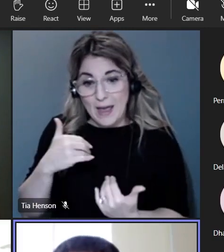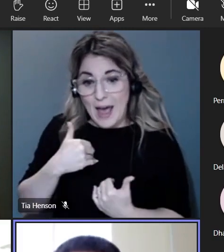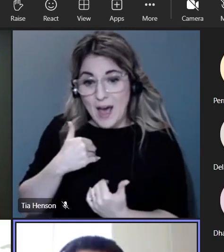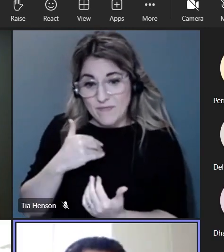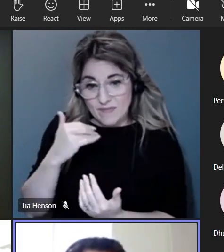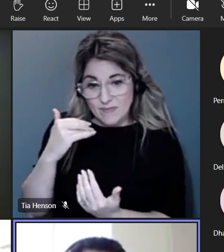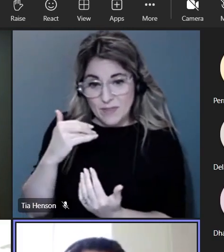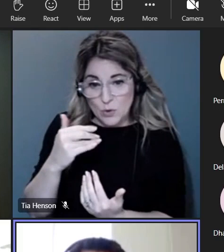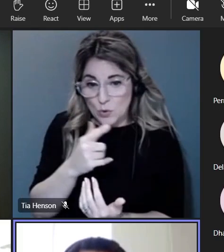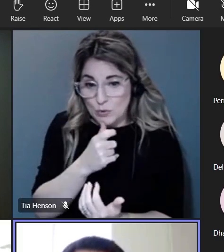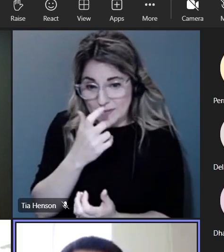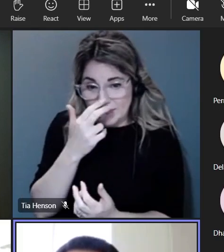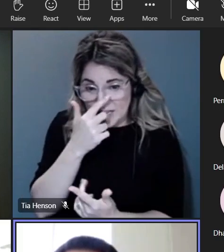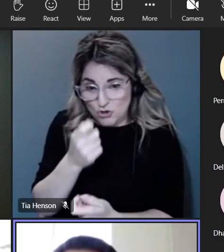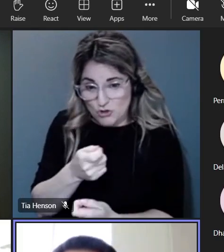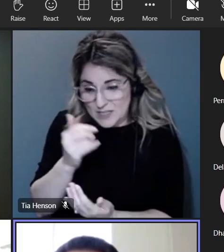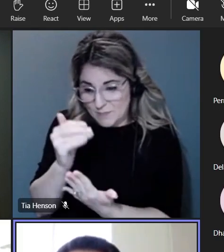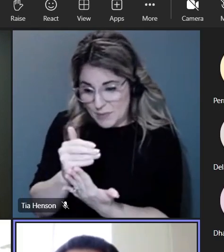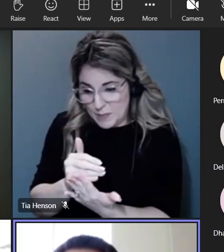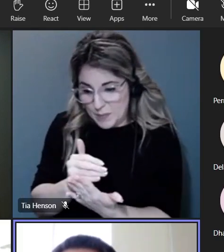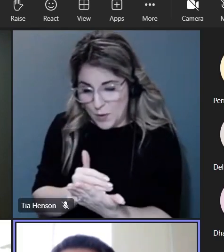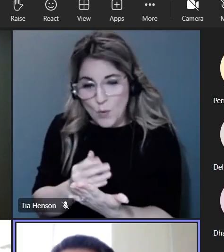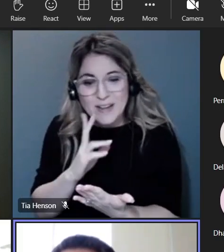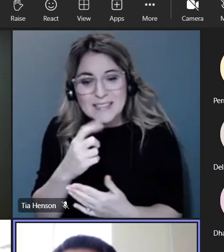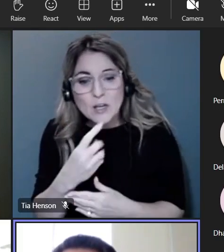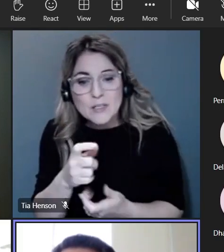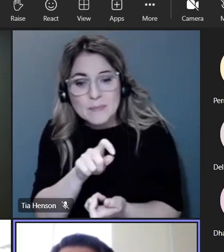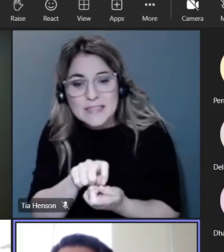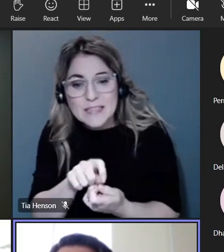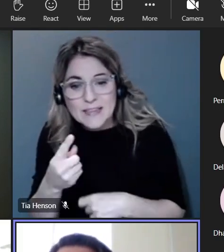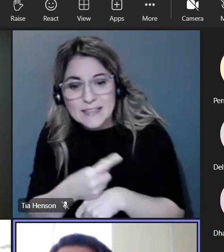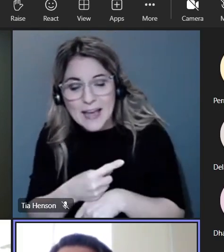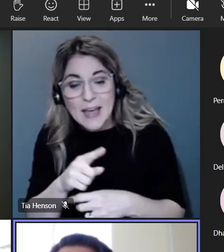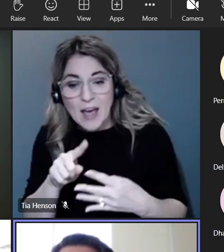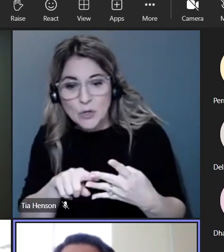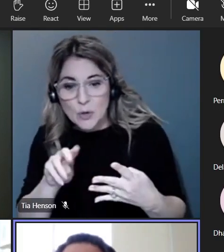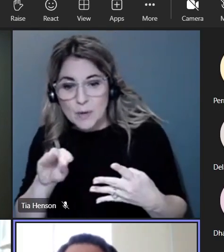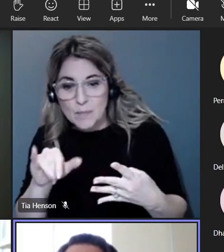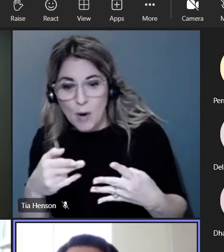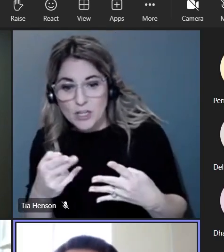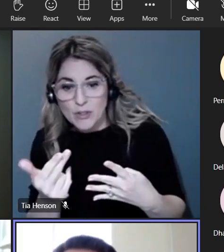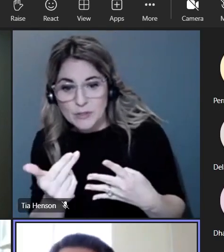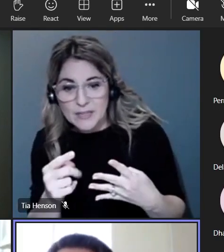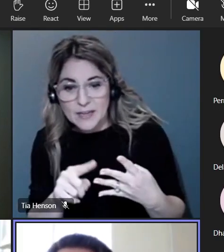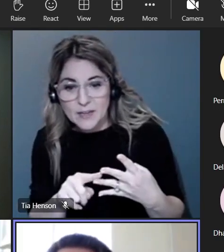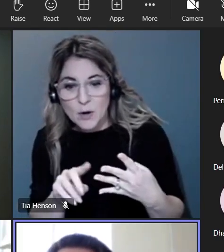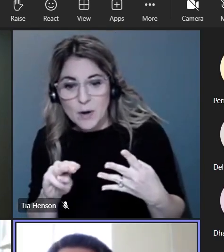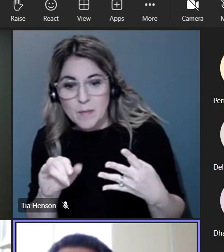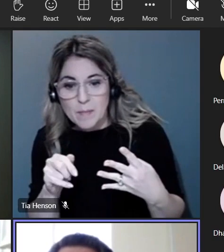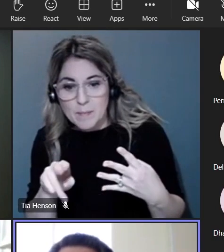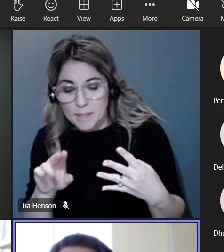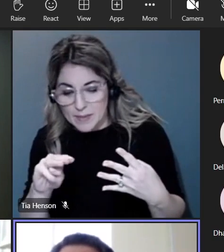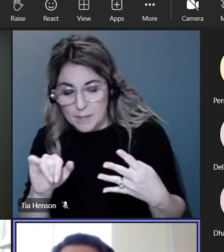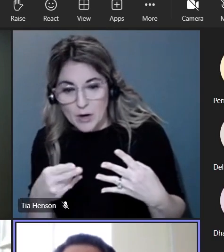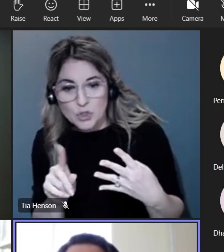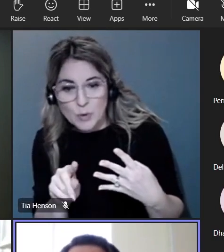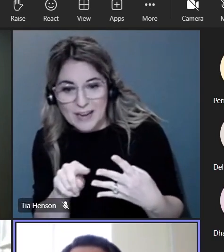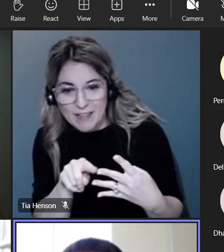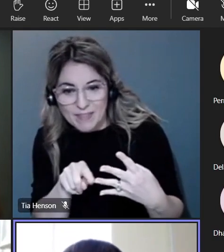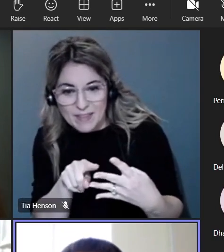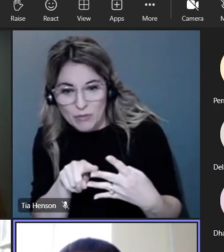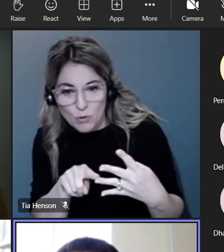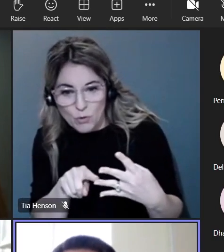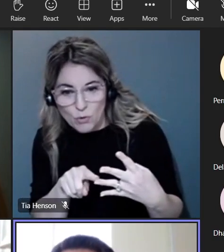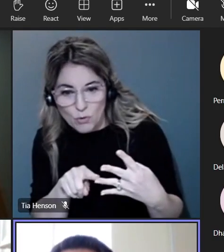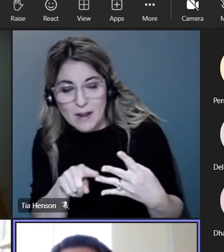what date works for everyone it'll need to be the week of march 13th or the week of march 20th so that we have time to get those applications to